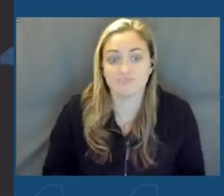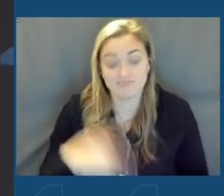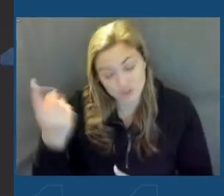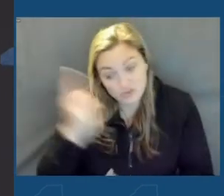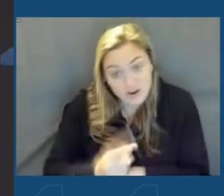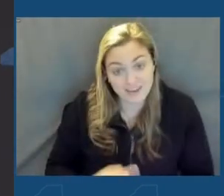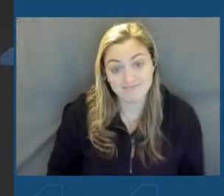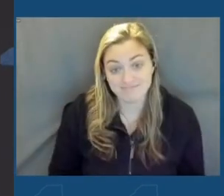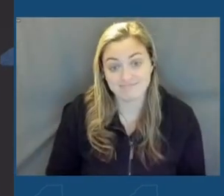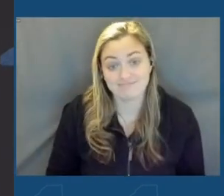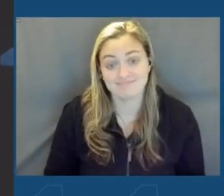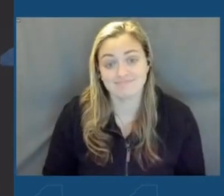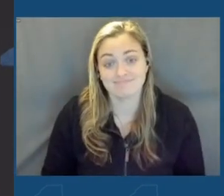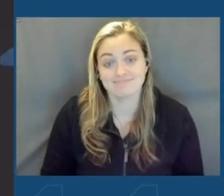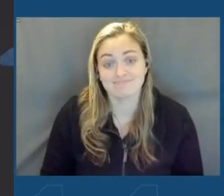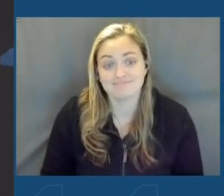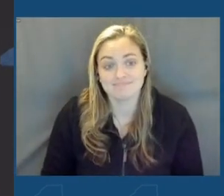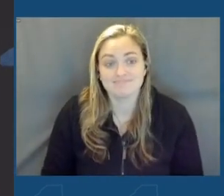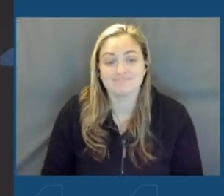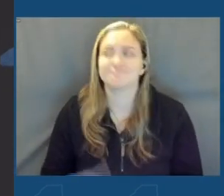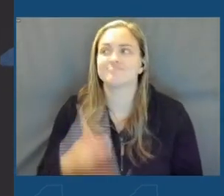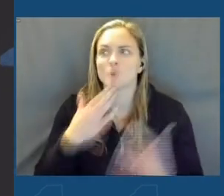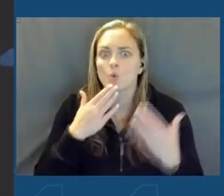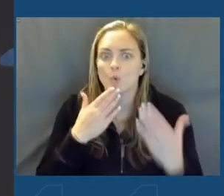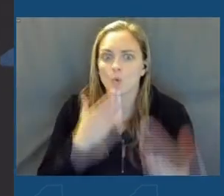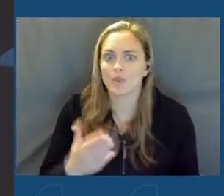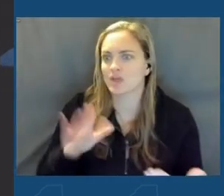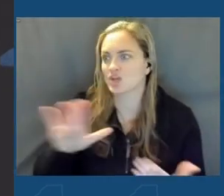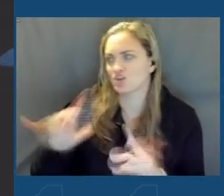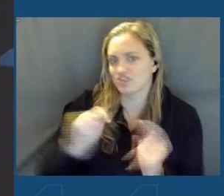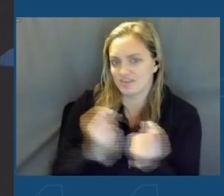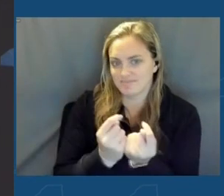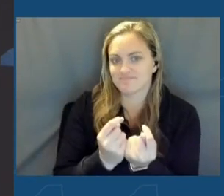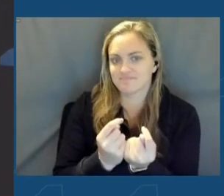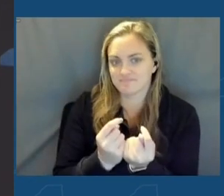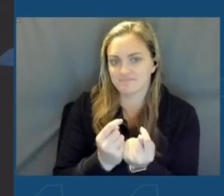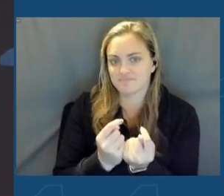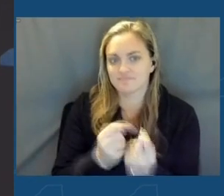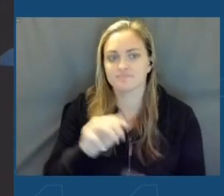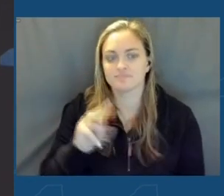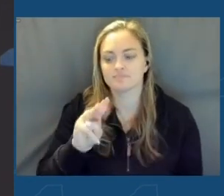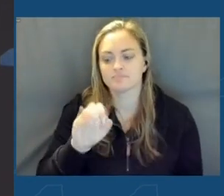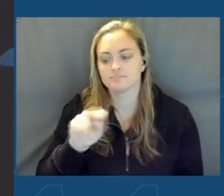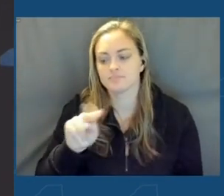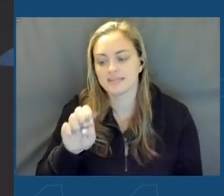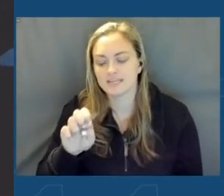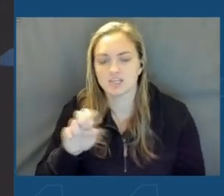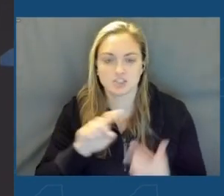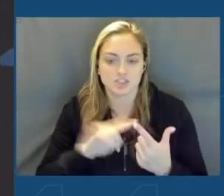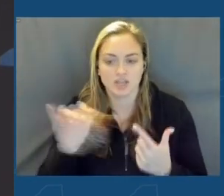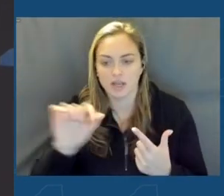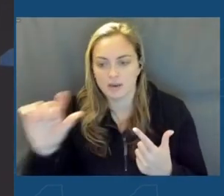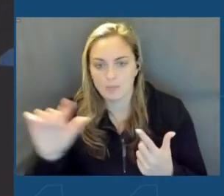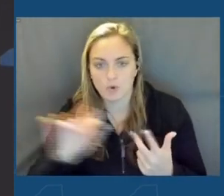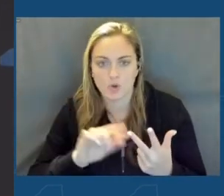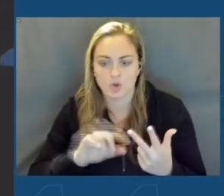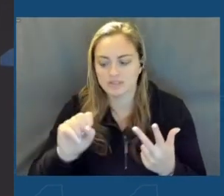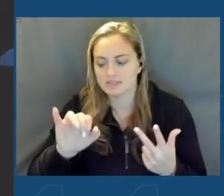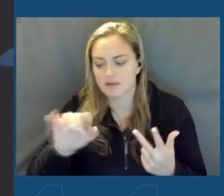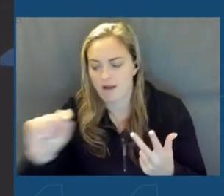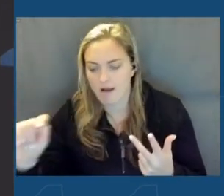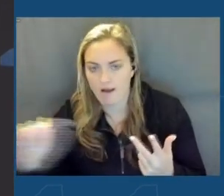right. And I wanted to thank that team specifically, Manish, April, certainly Scott,